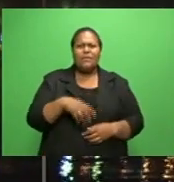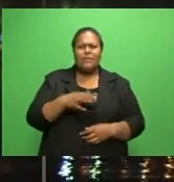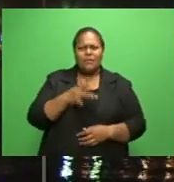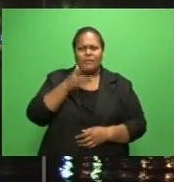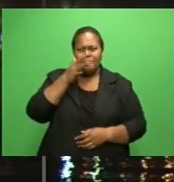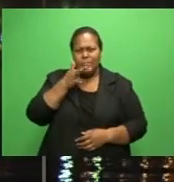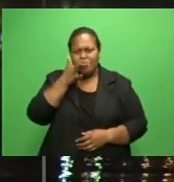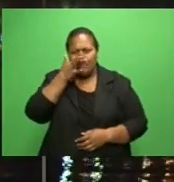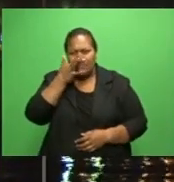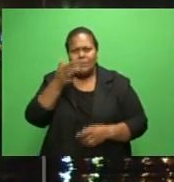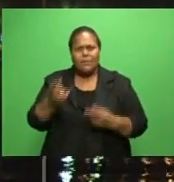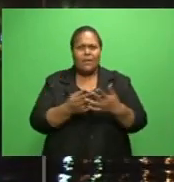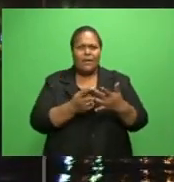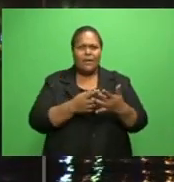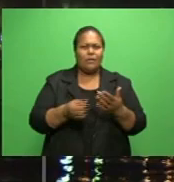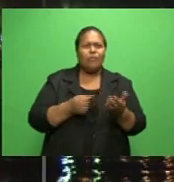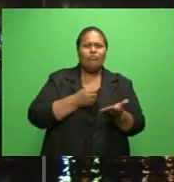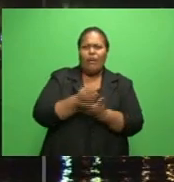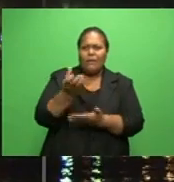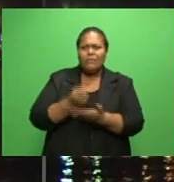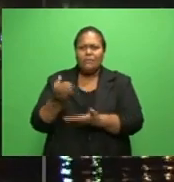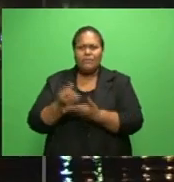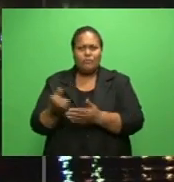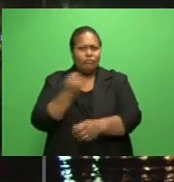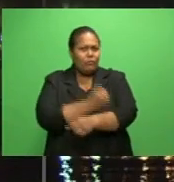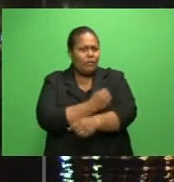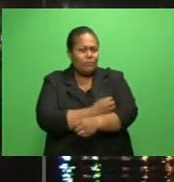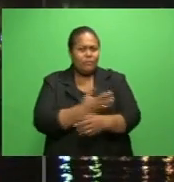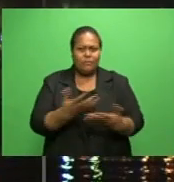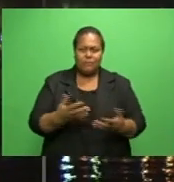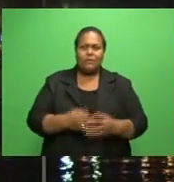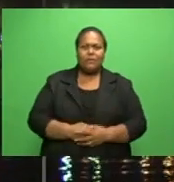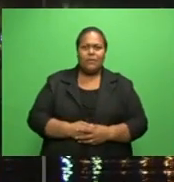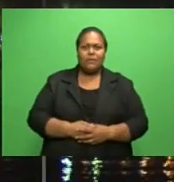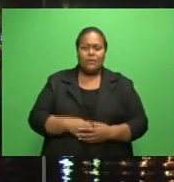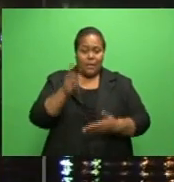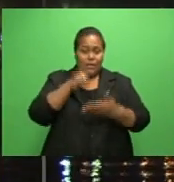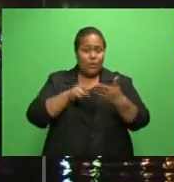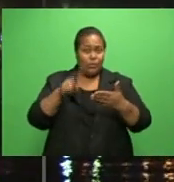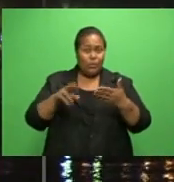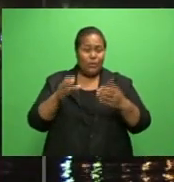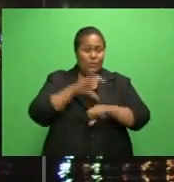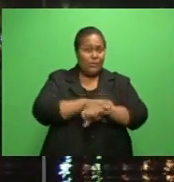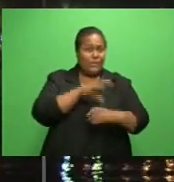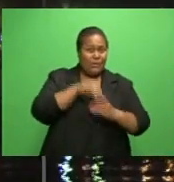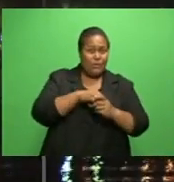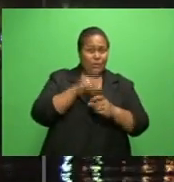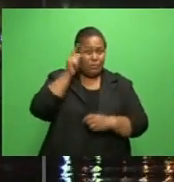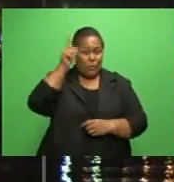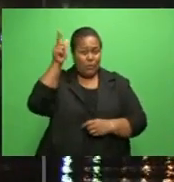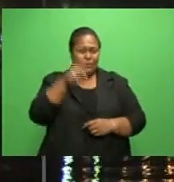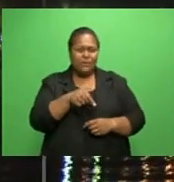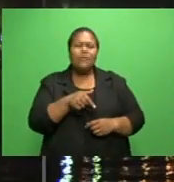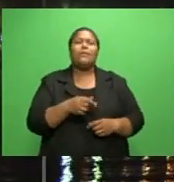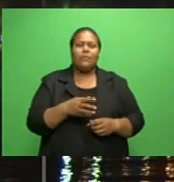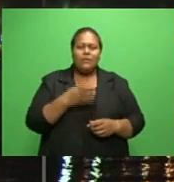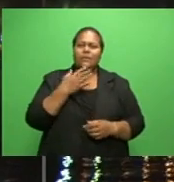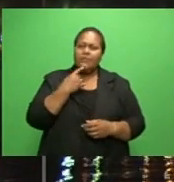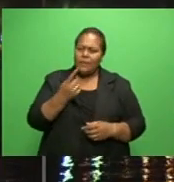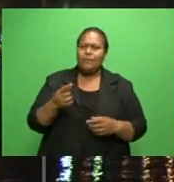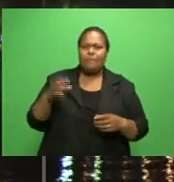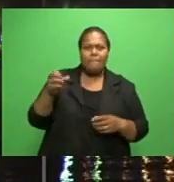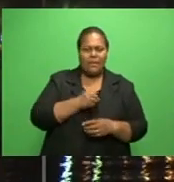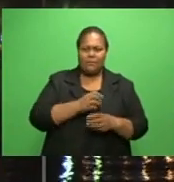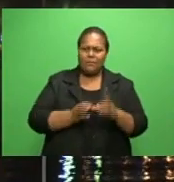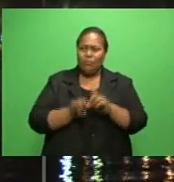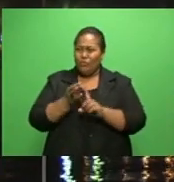and other criminal activity. Officer in charge of Nausori, ASP Sunil Chand, says increased police presence since last